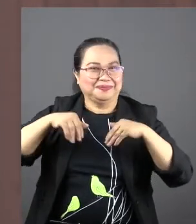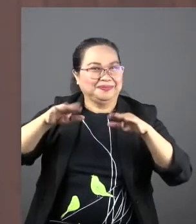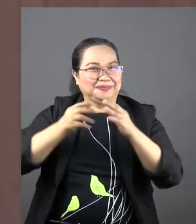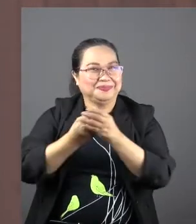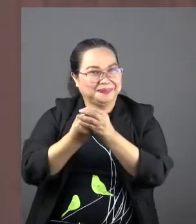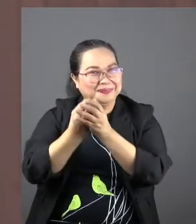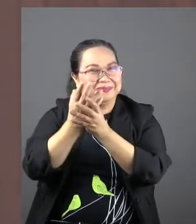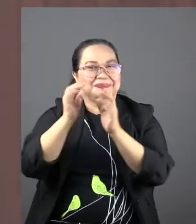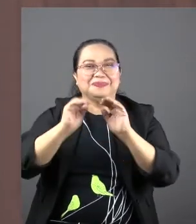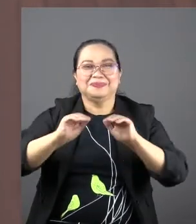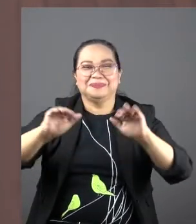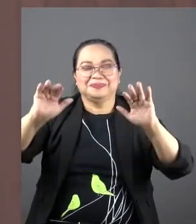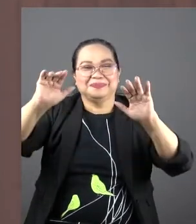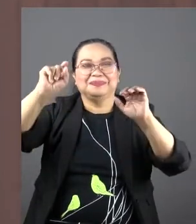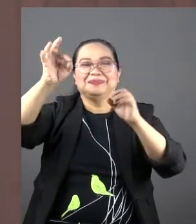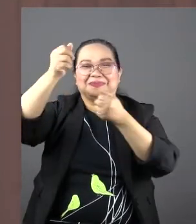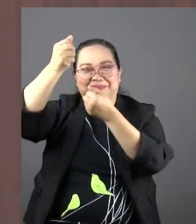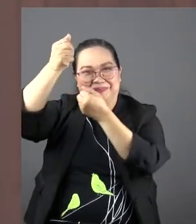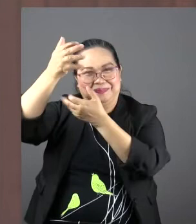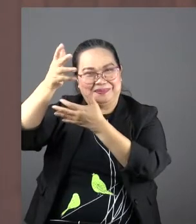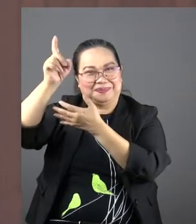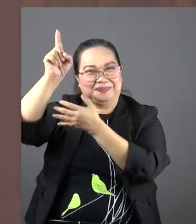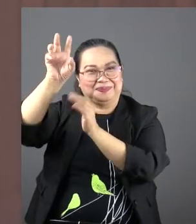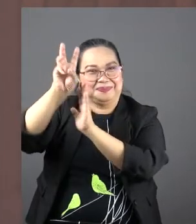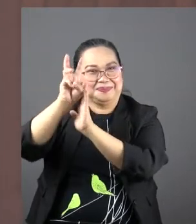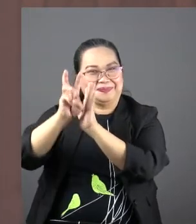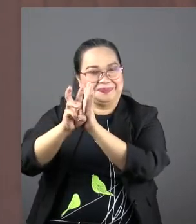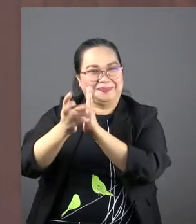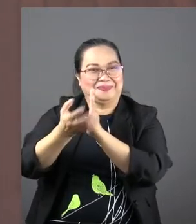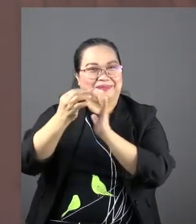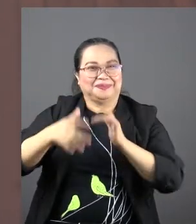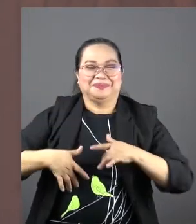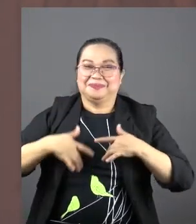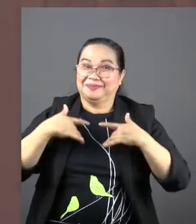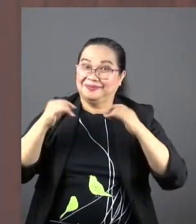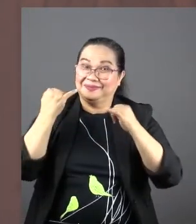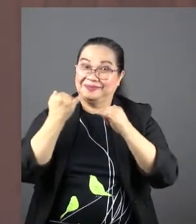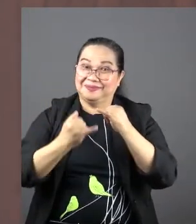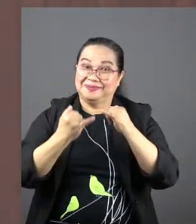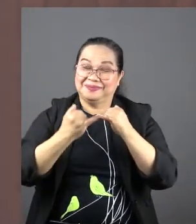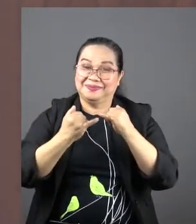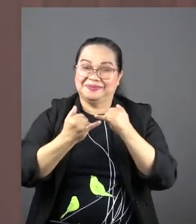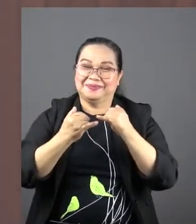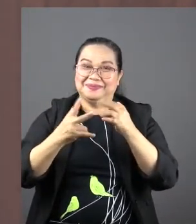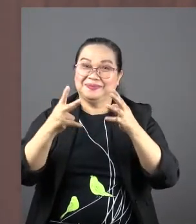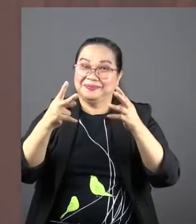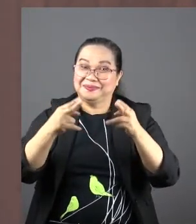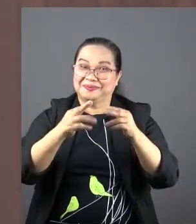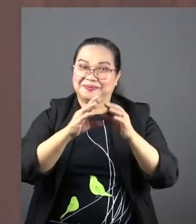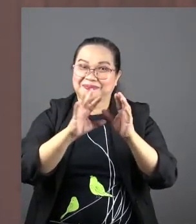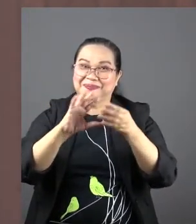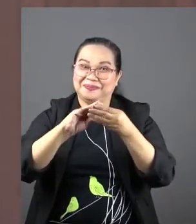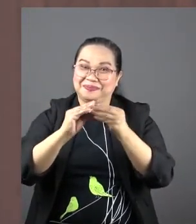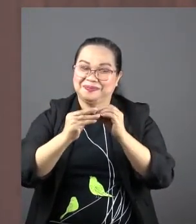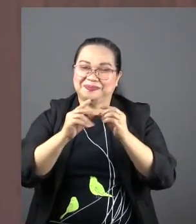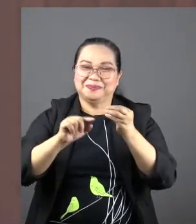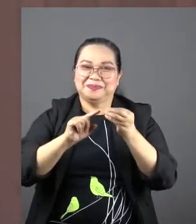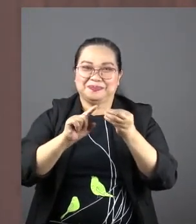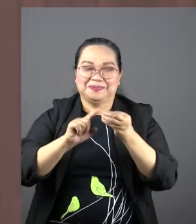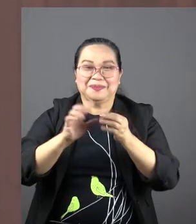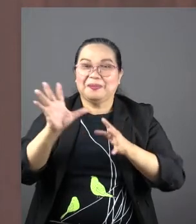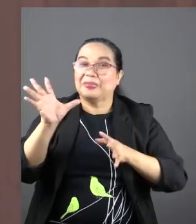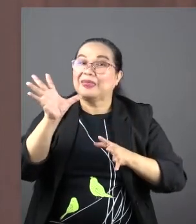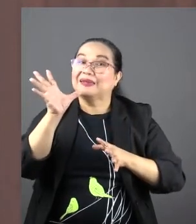and live out God's will in their lives. Last but not least our last vignette talks about a